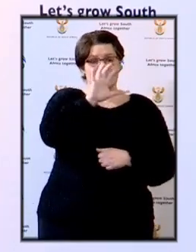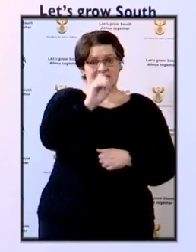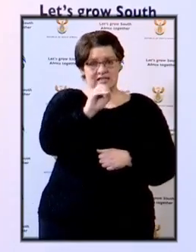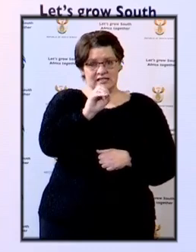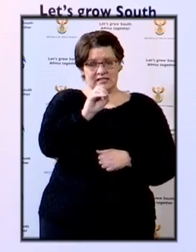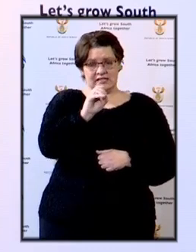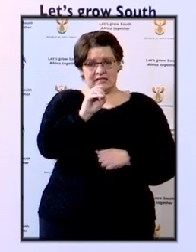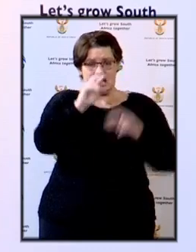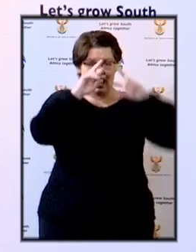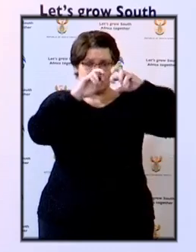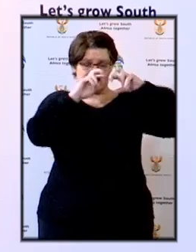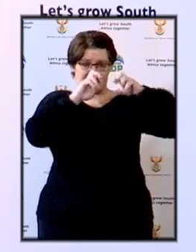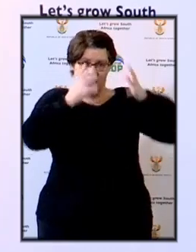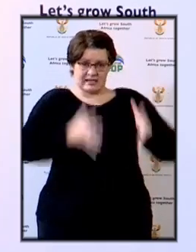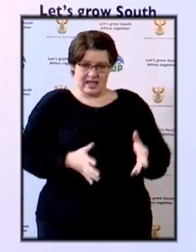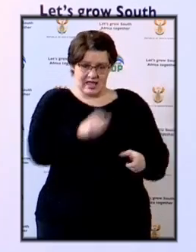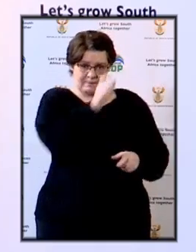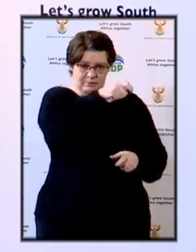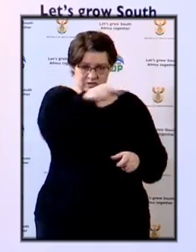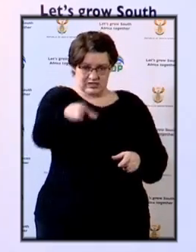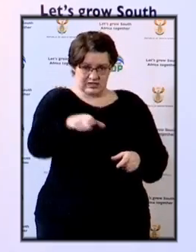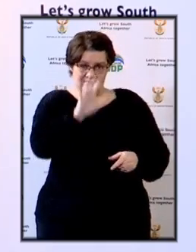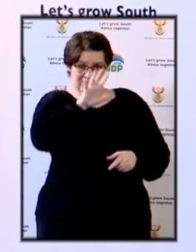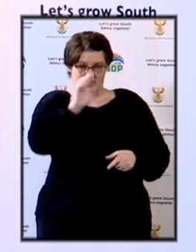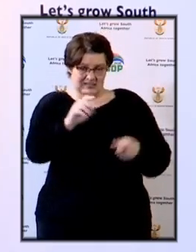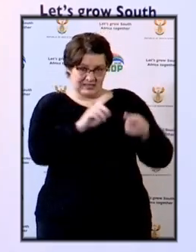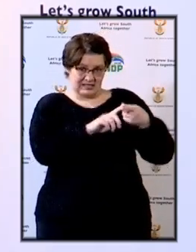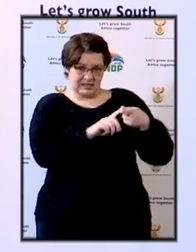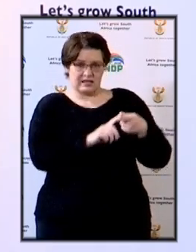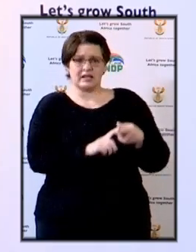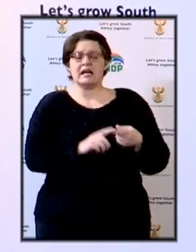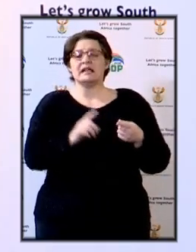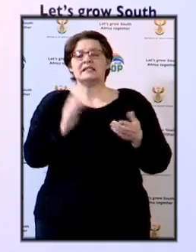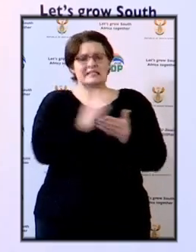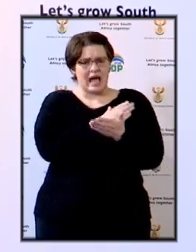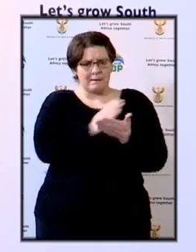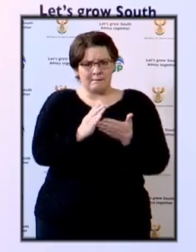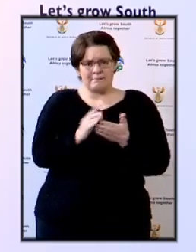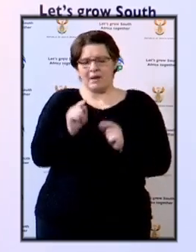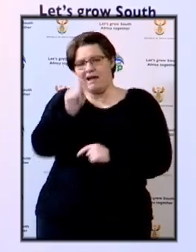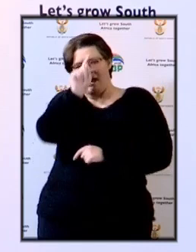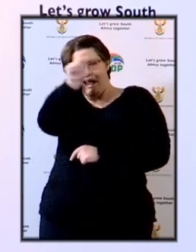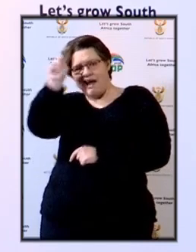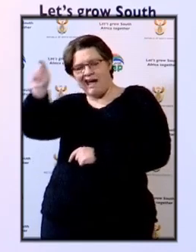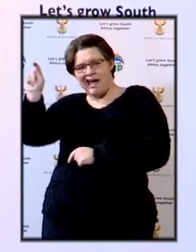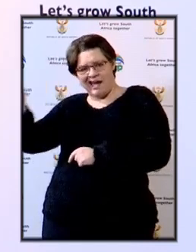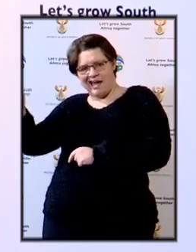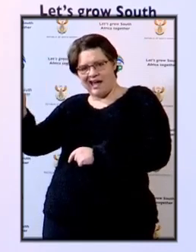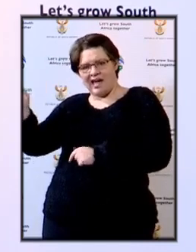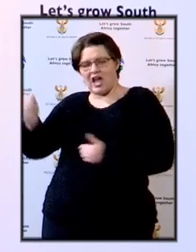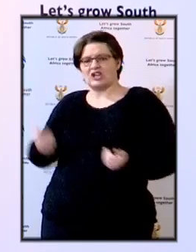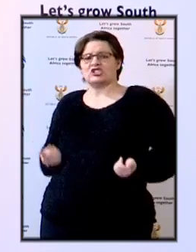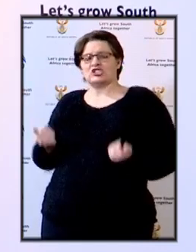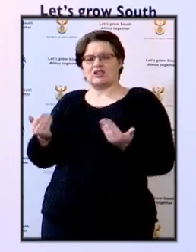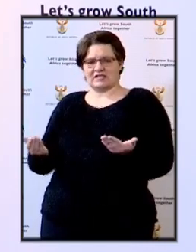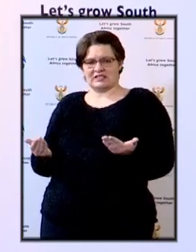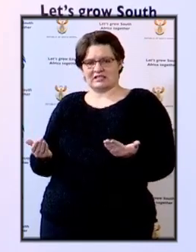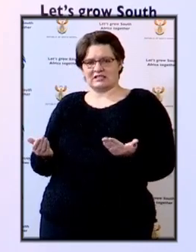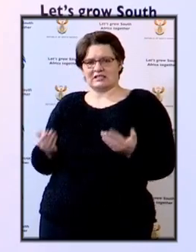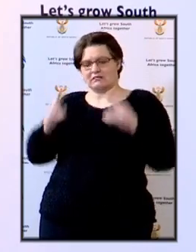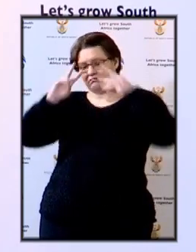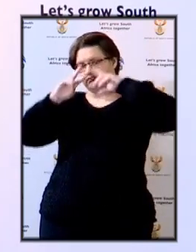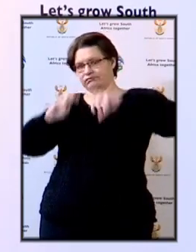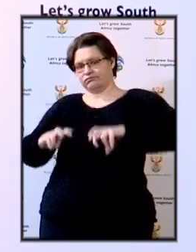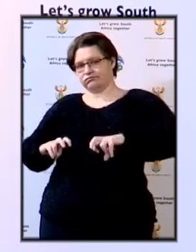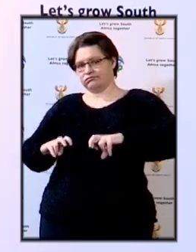investigating officers, some of which were seconded from the greater service, the